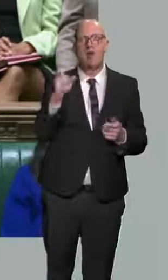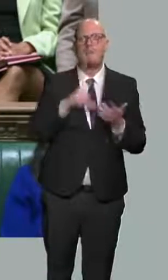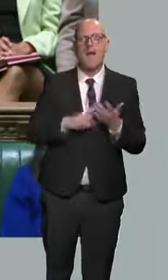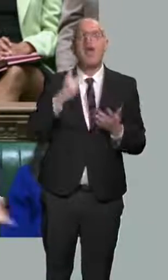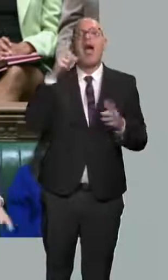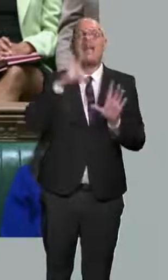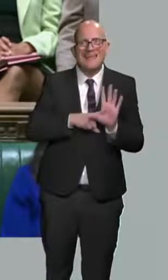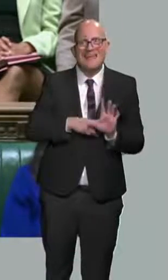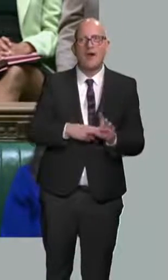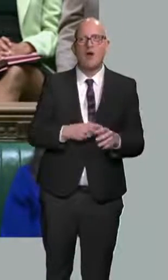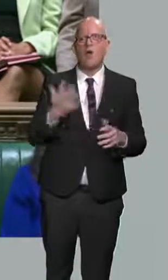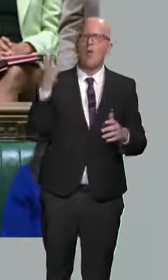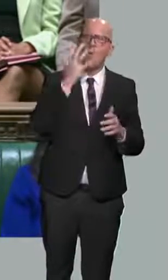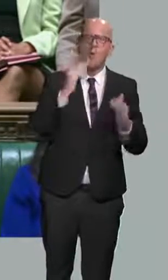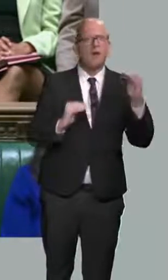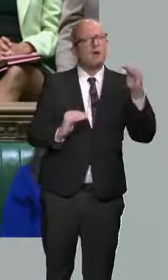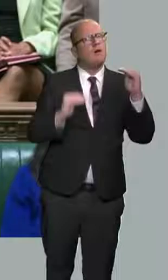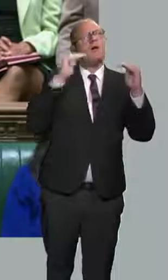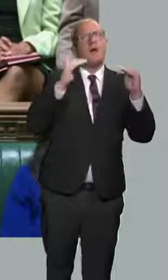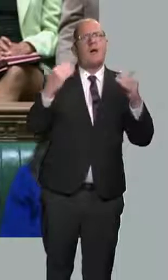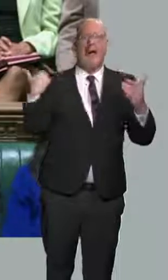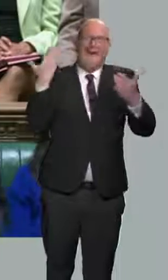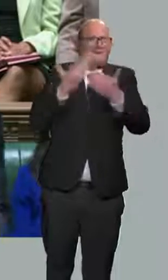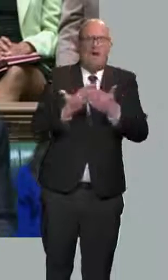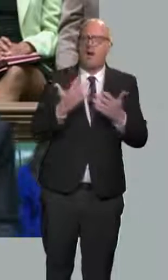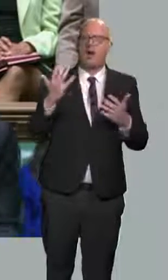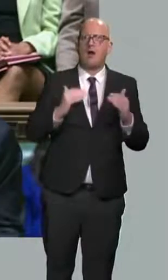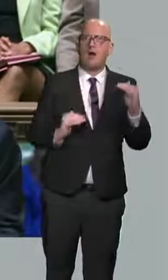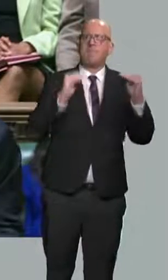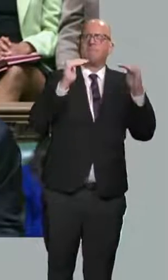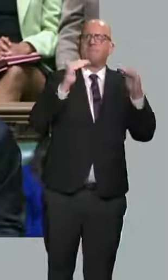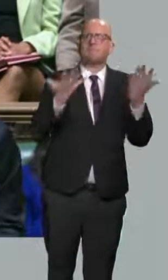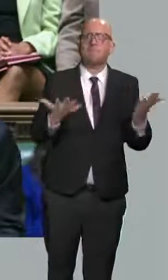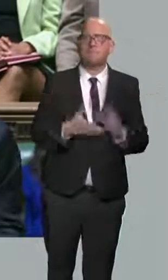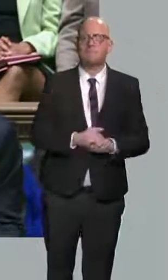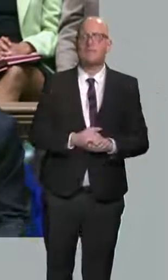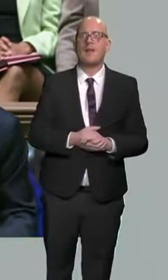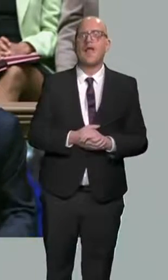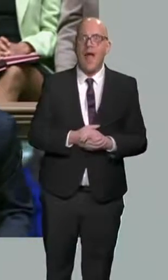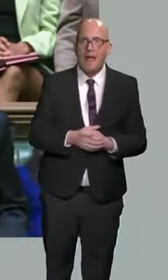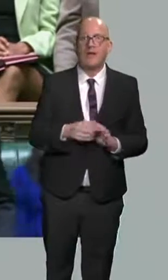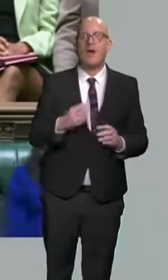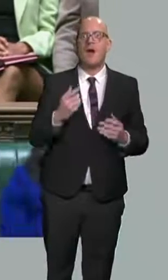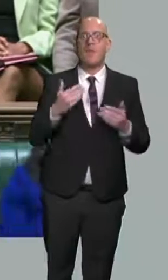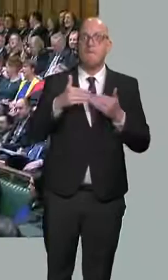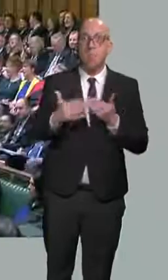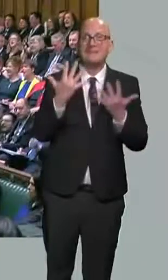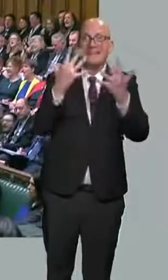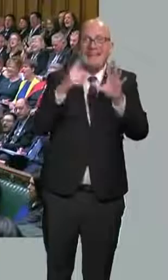threshold ever, and the largest single personal tax cut in a decade.